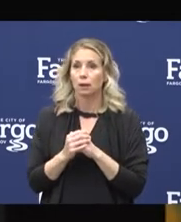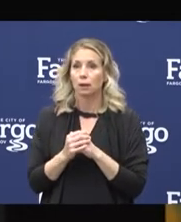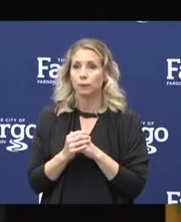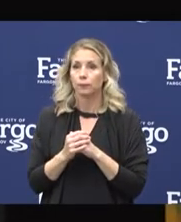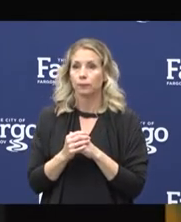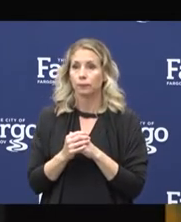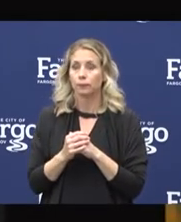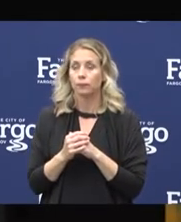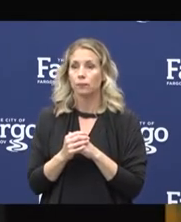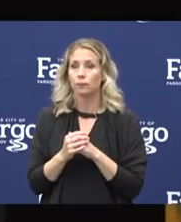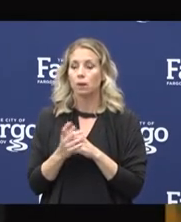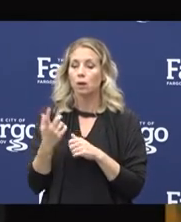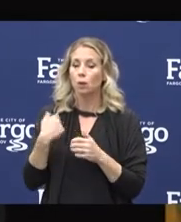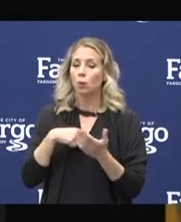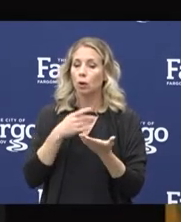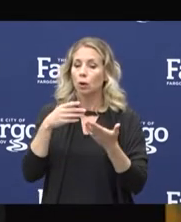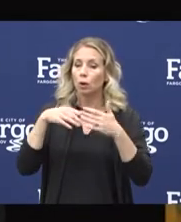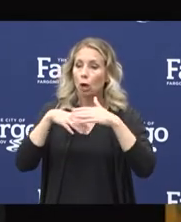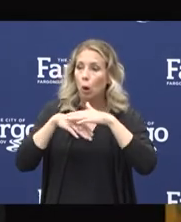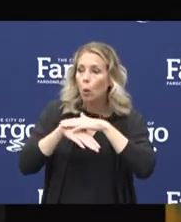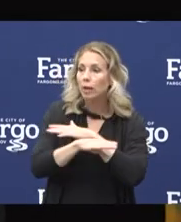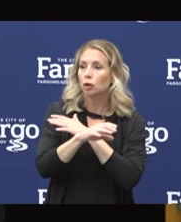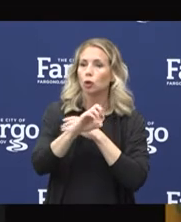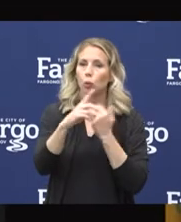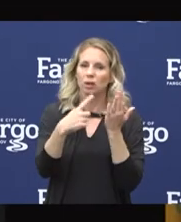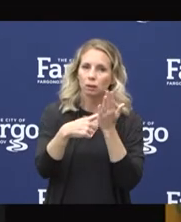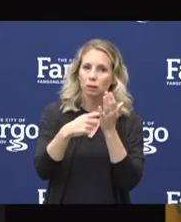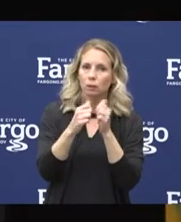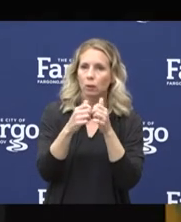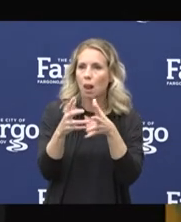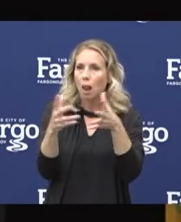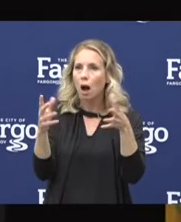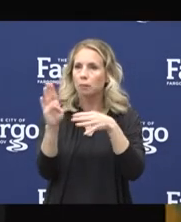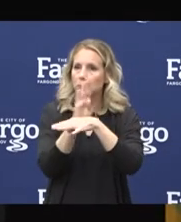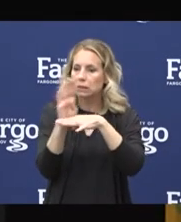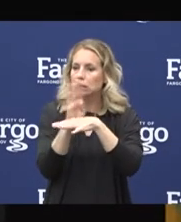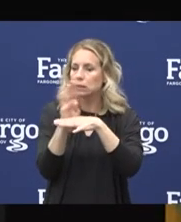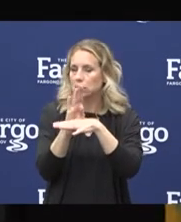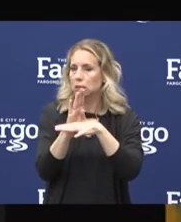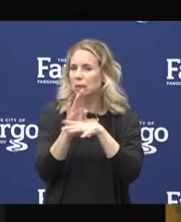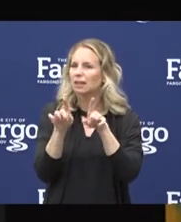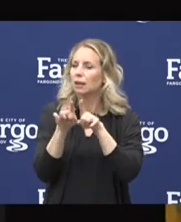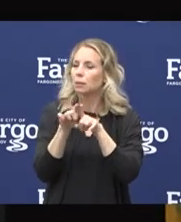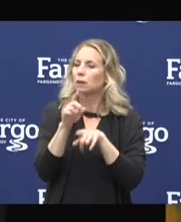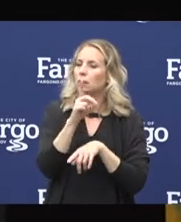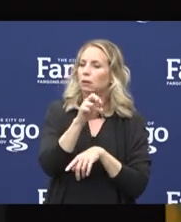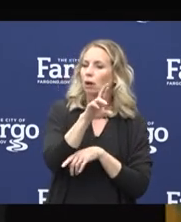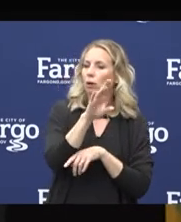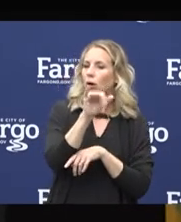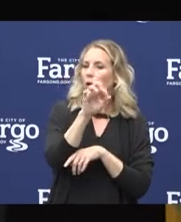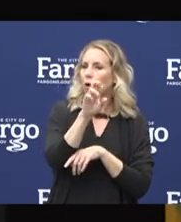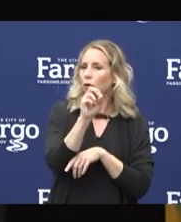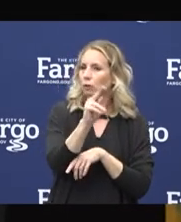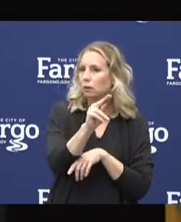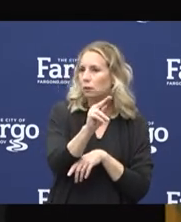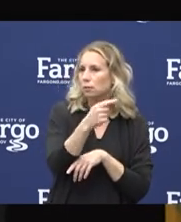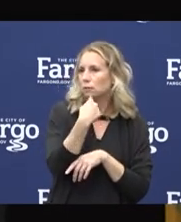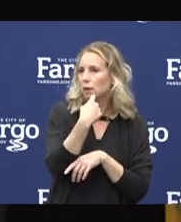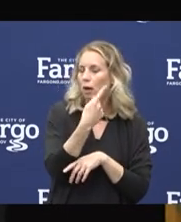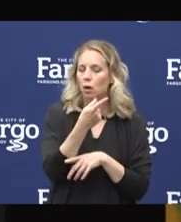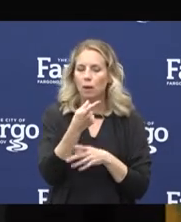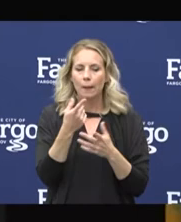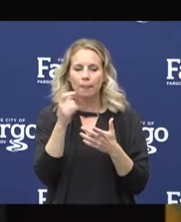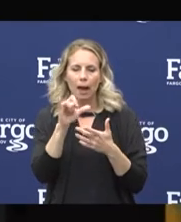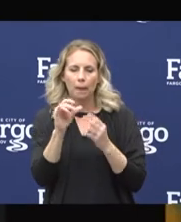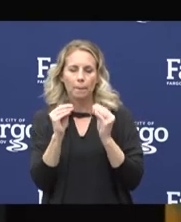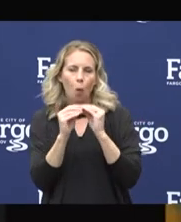or talking with a large number of businesses. Like Dr. Carson had said, we look for that greater risk. We